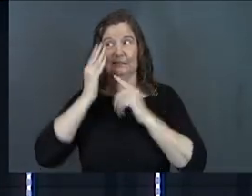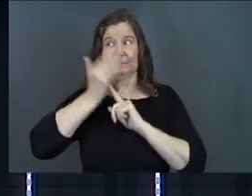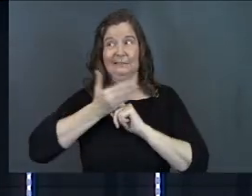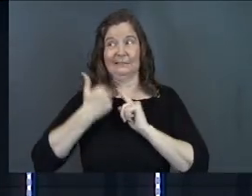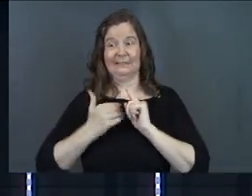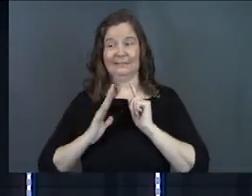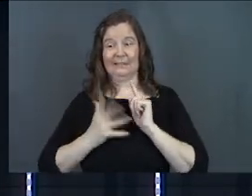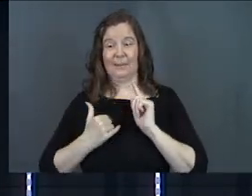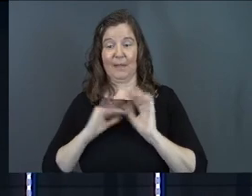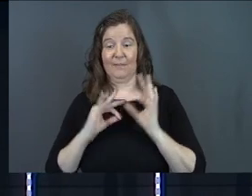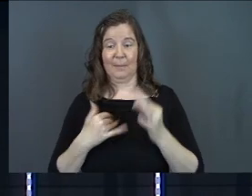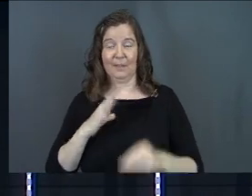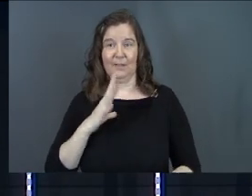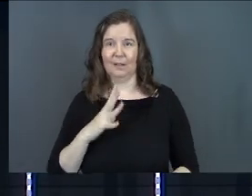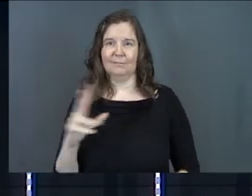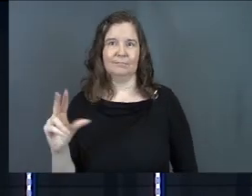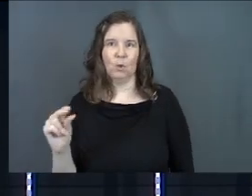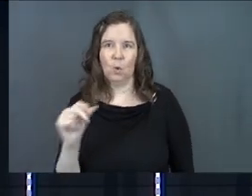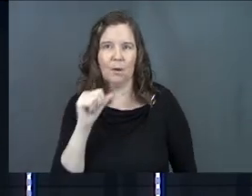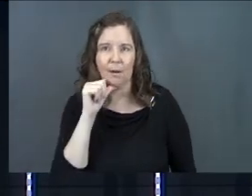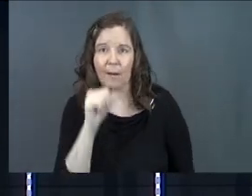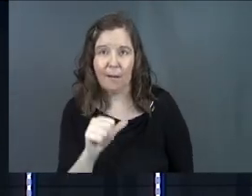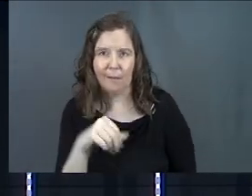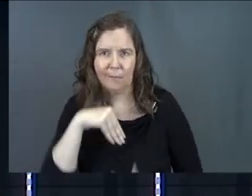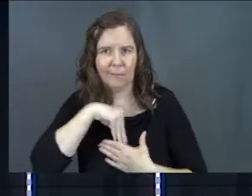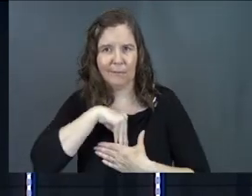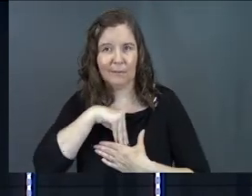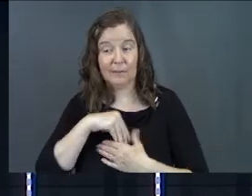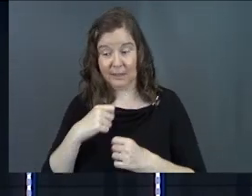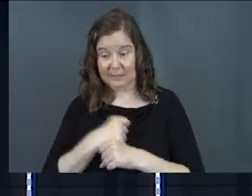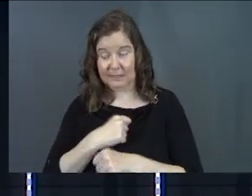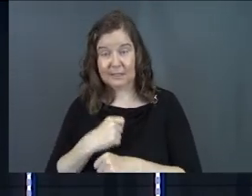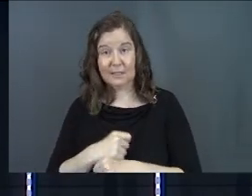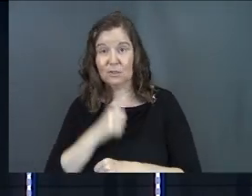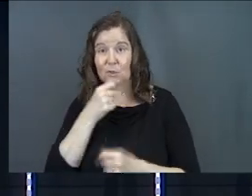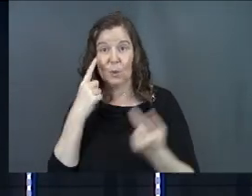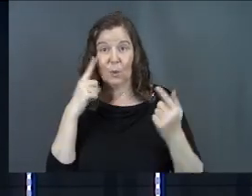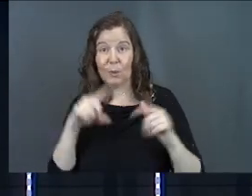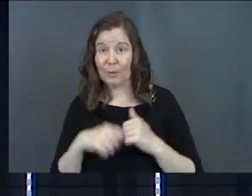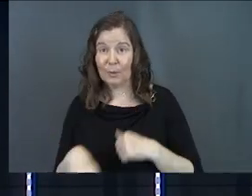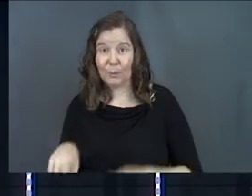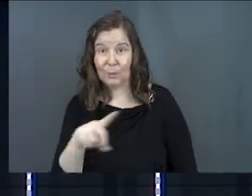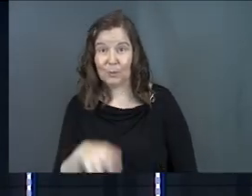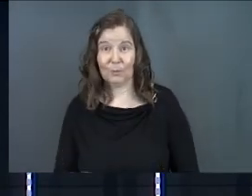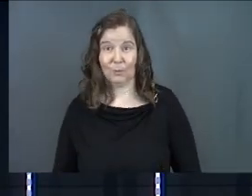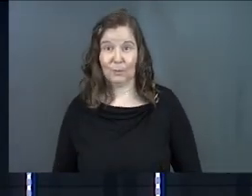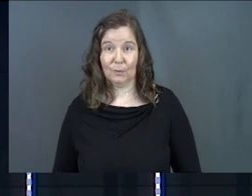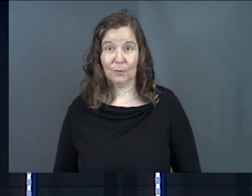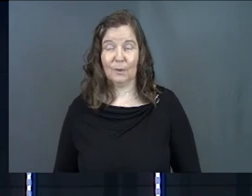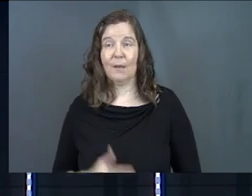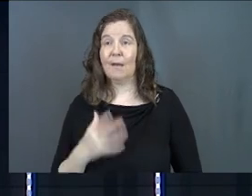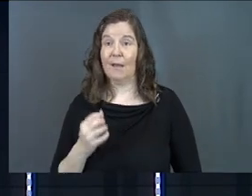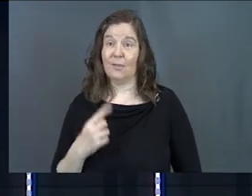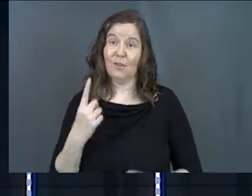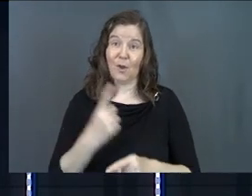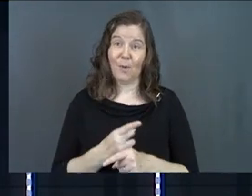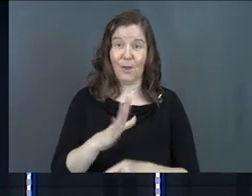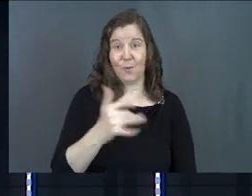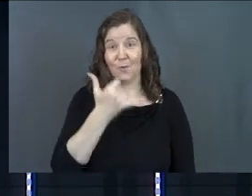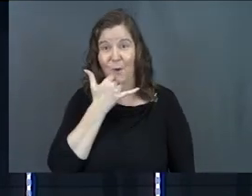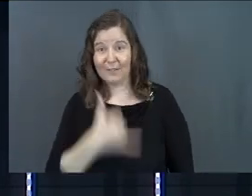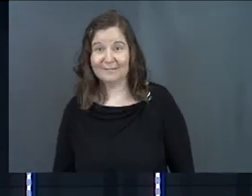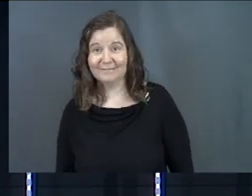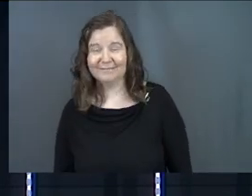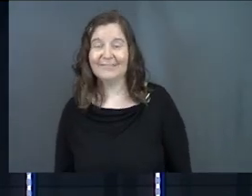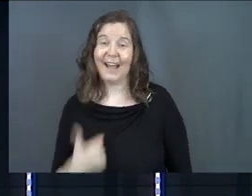I'm fine. And my family's fine. No, you're not. The statistics don't agree with you. And they're right and you're